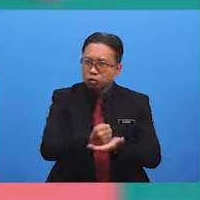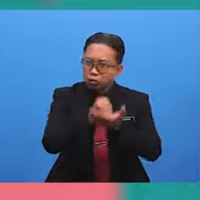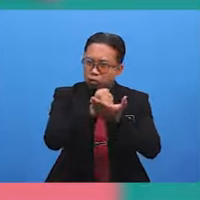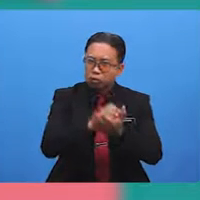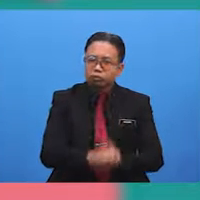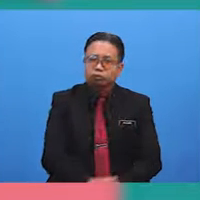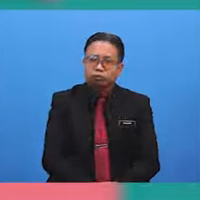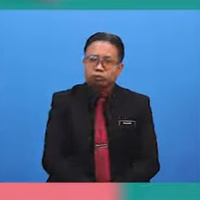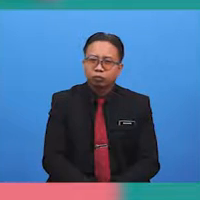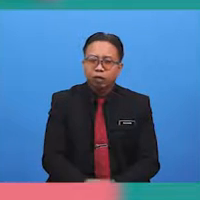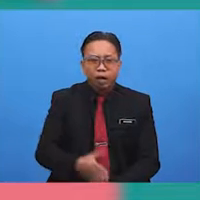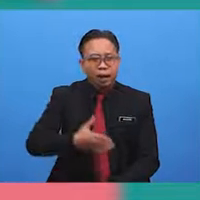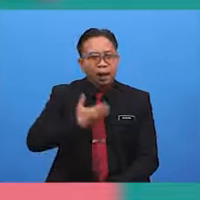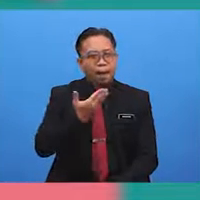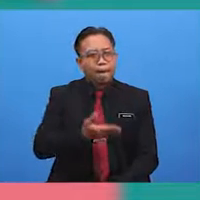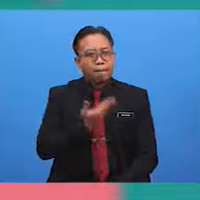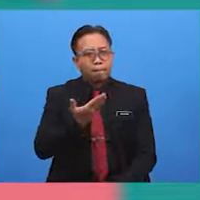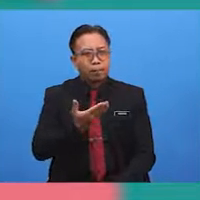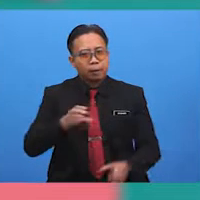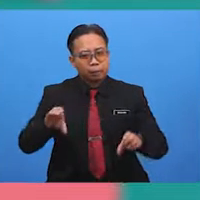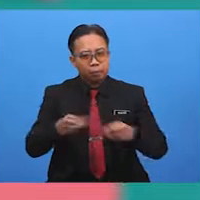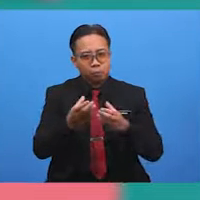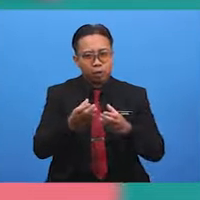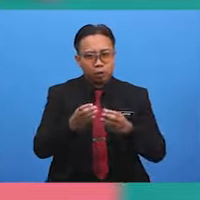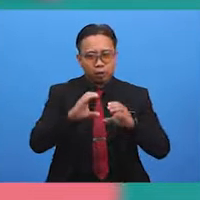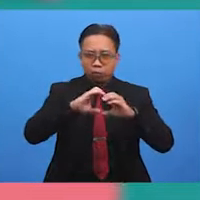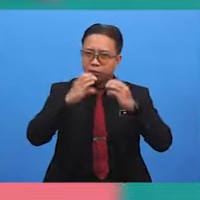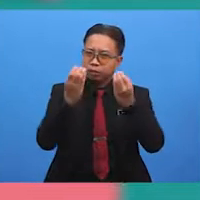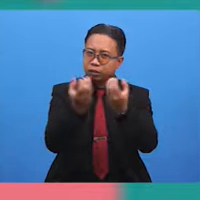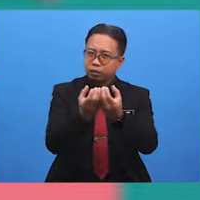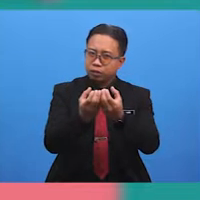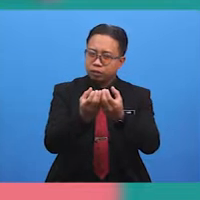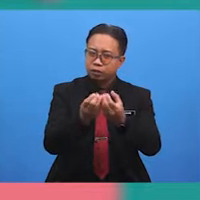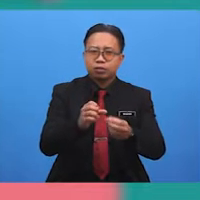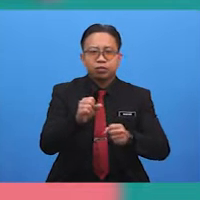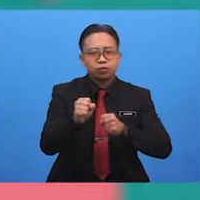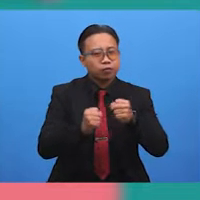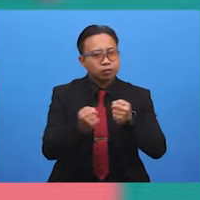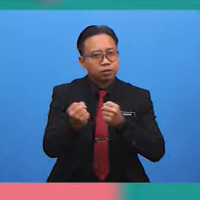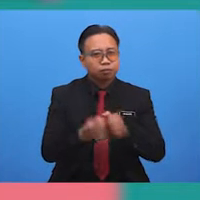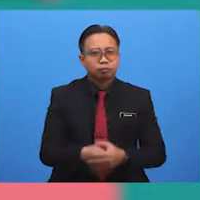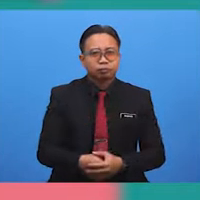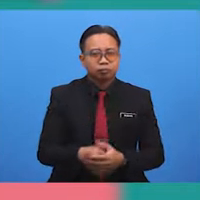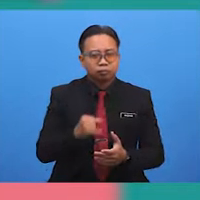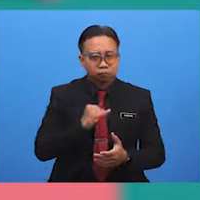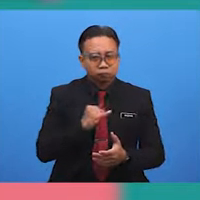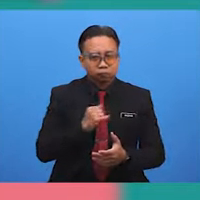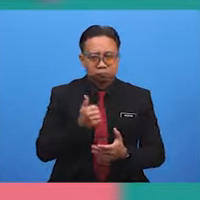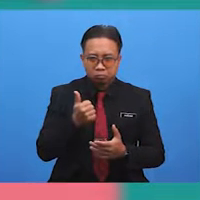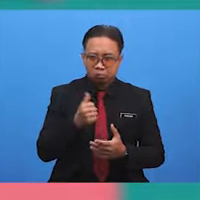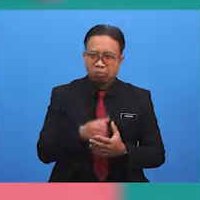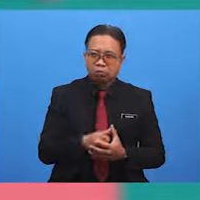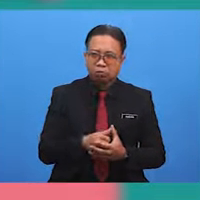I was so glad they came to do their community service here at my house. I am so glad to hear that.